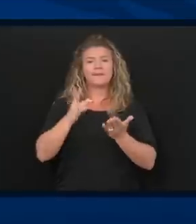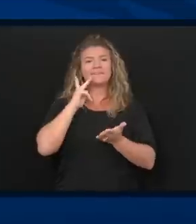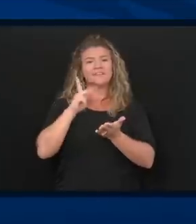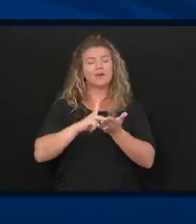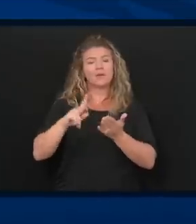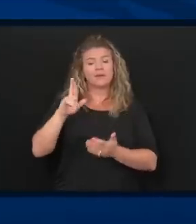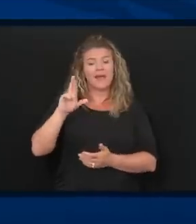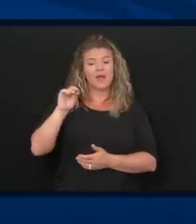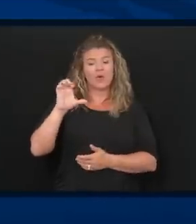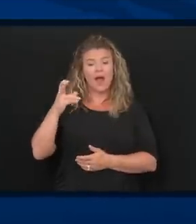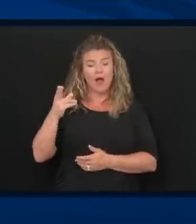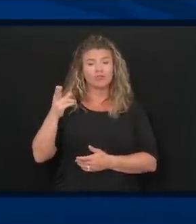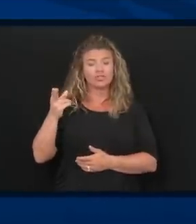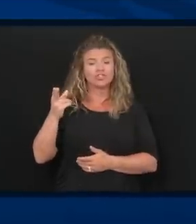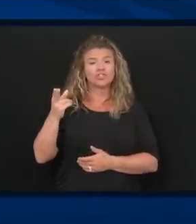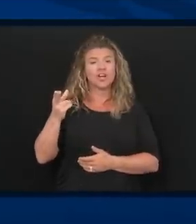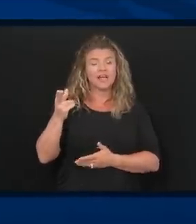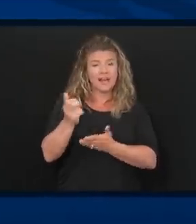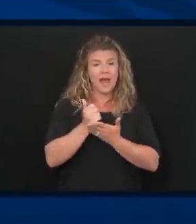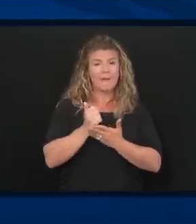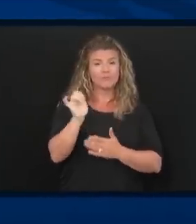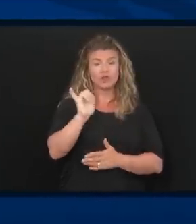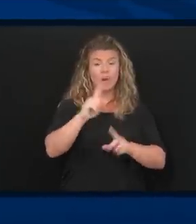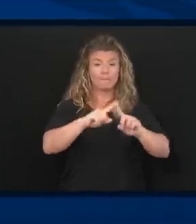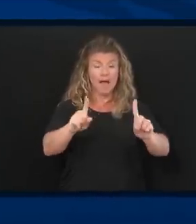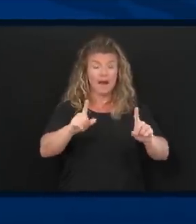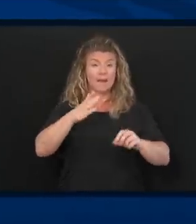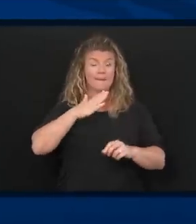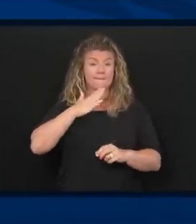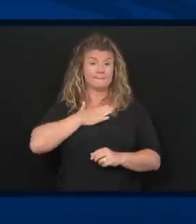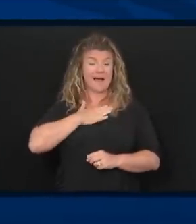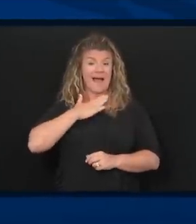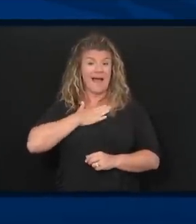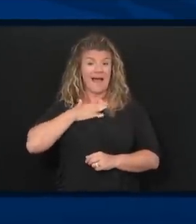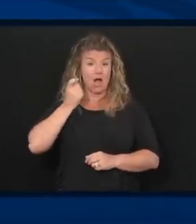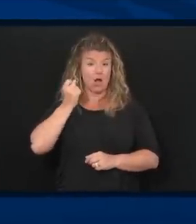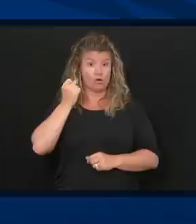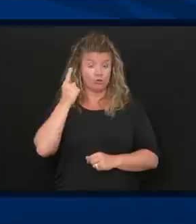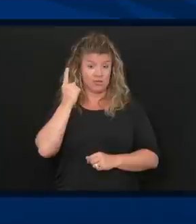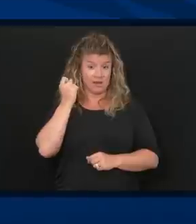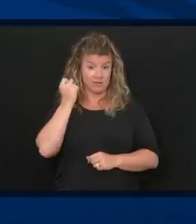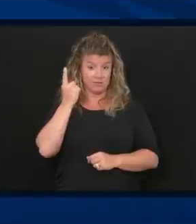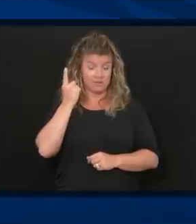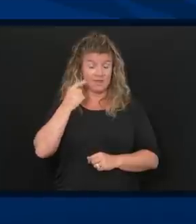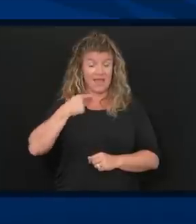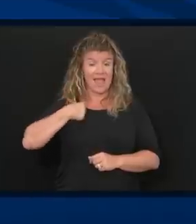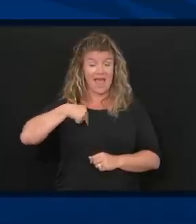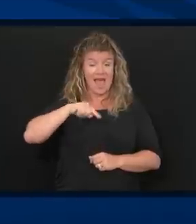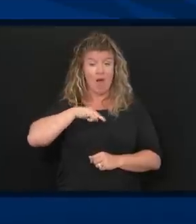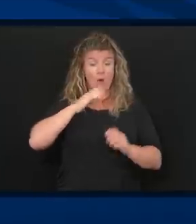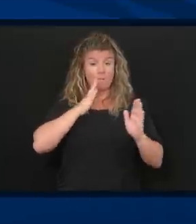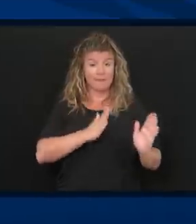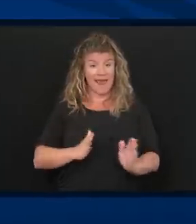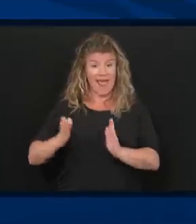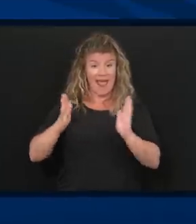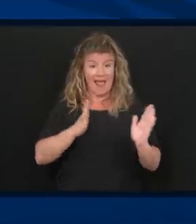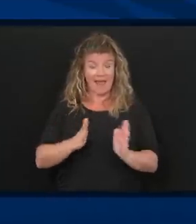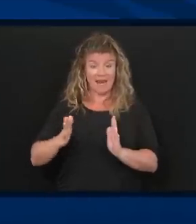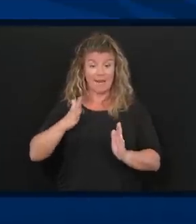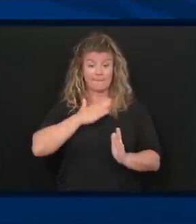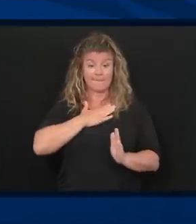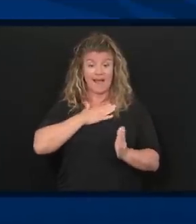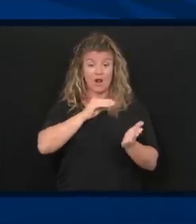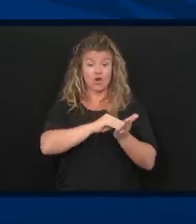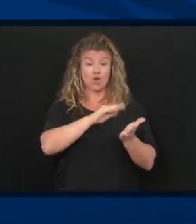Secretary Crouse could jump in. But but as I understand it, you know, what what we're planning, my notes say